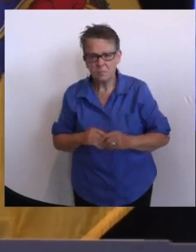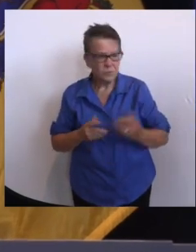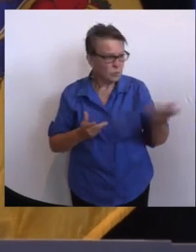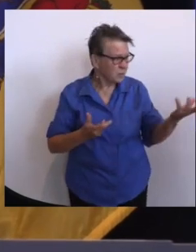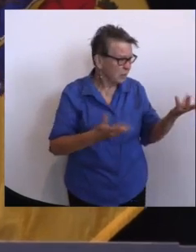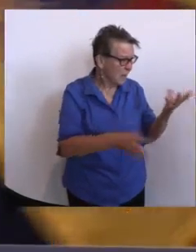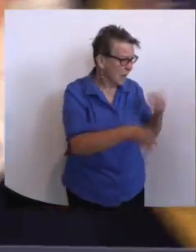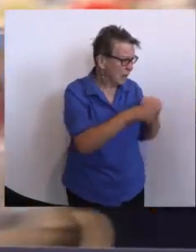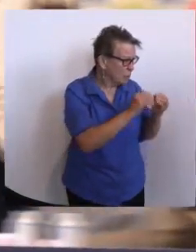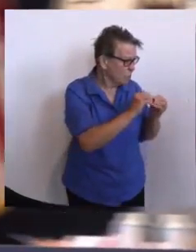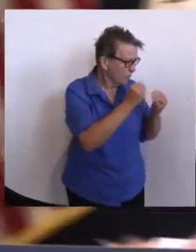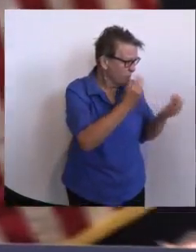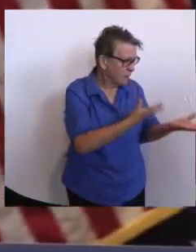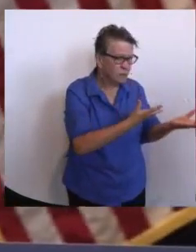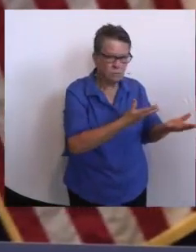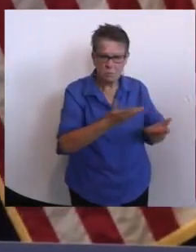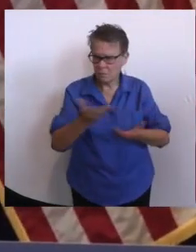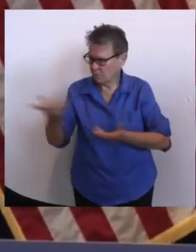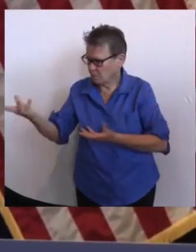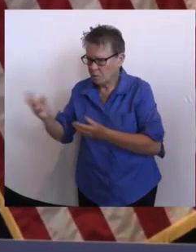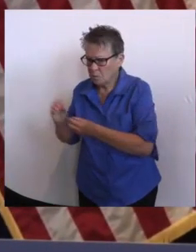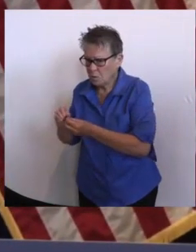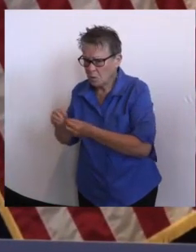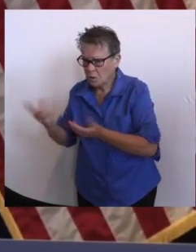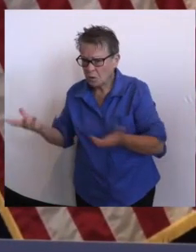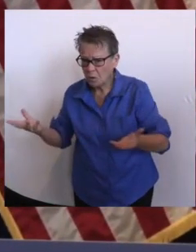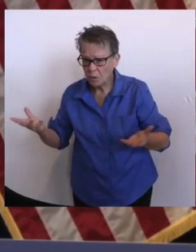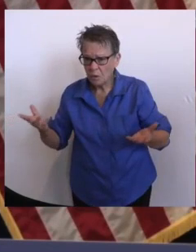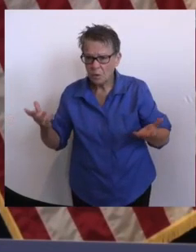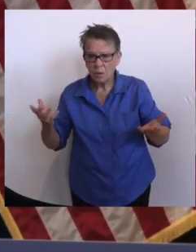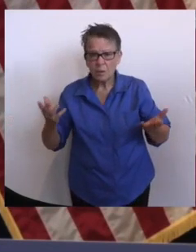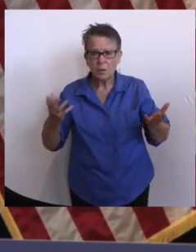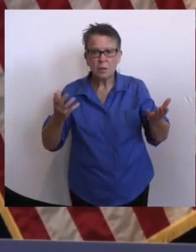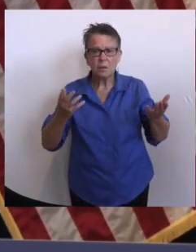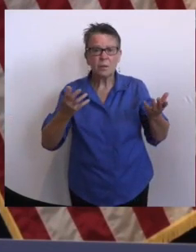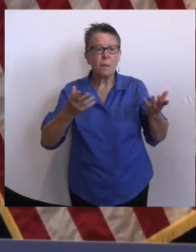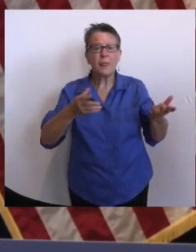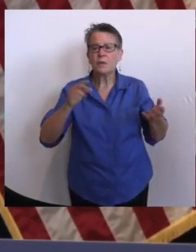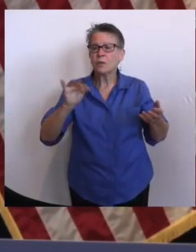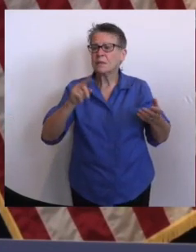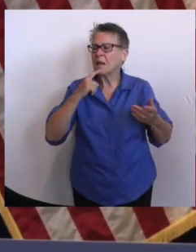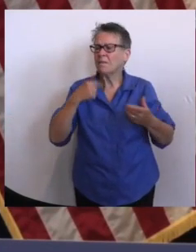Dave asked? I don't have the breakthrough stats with me. think they come out on Wednesdays.